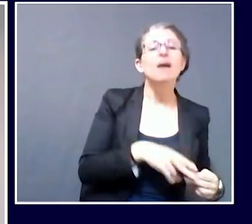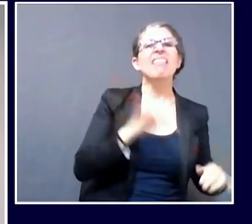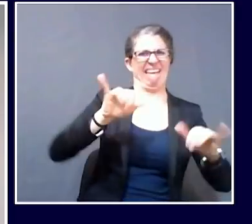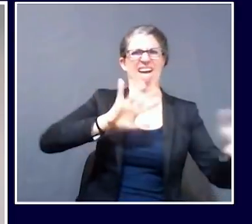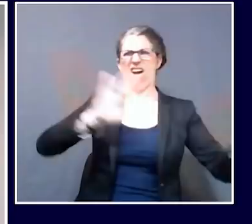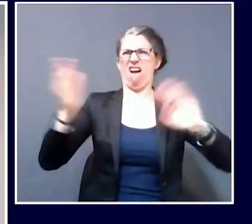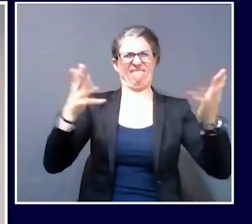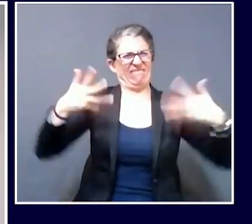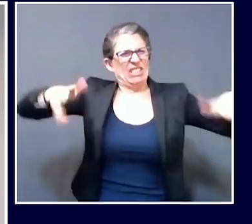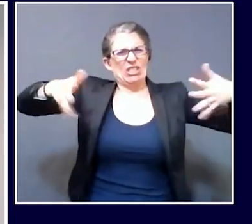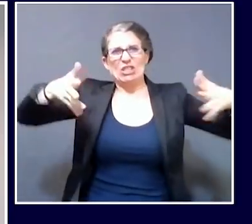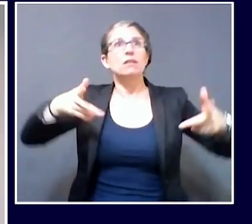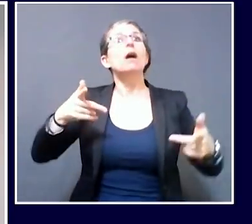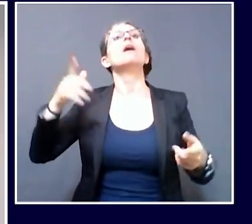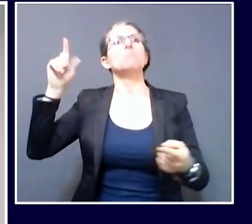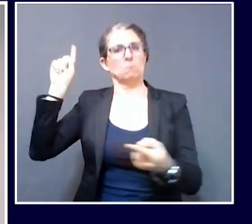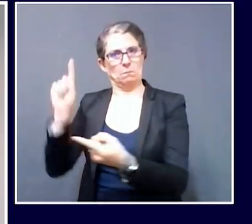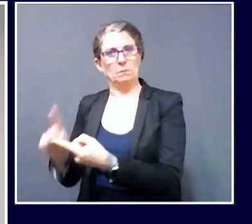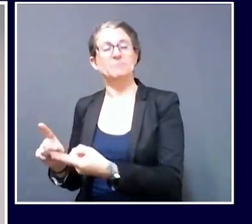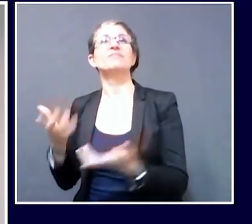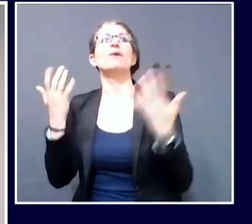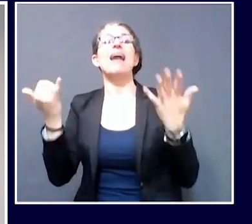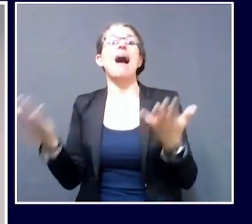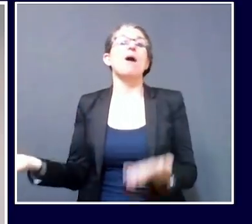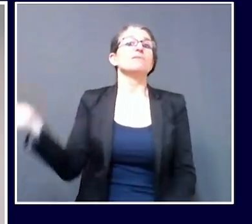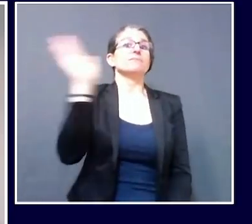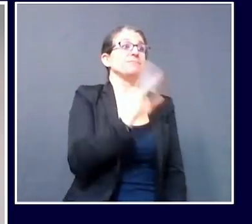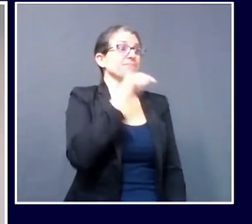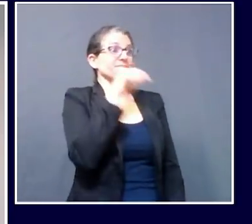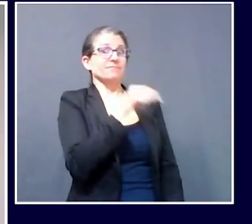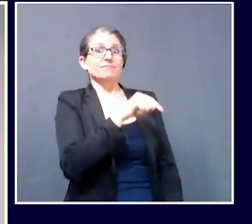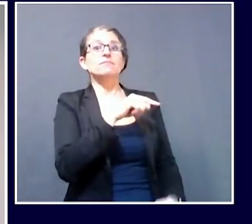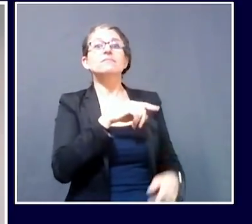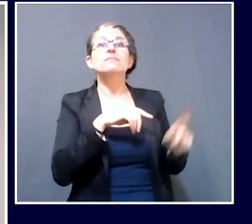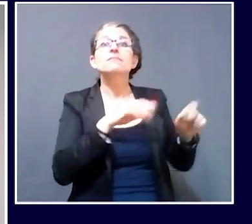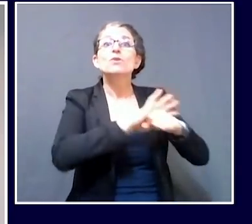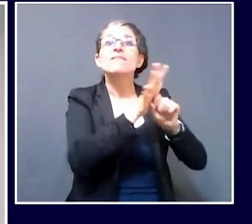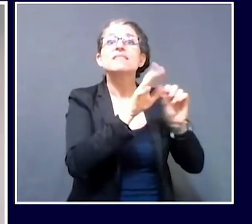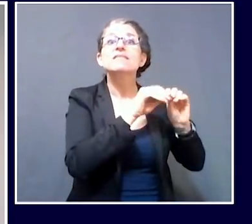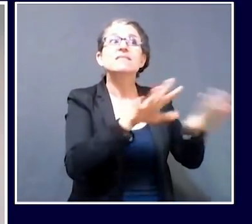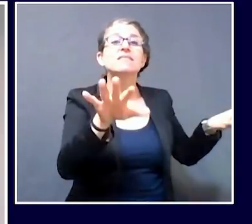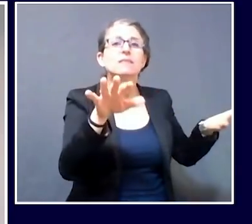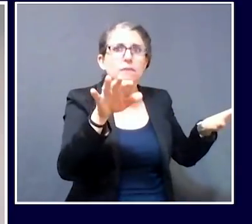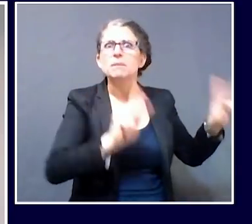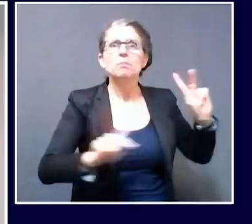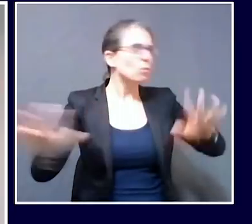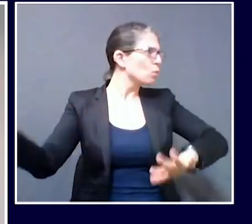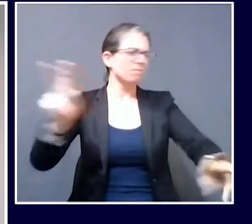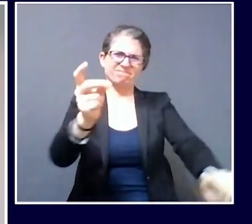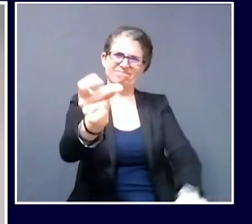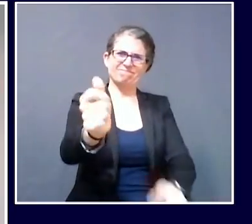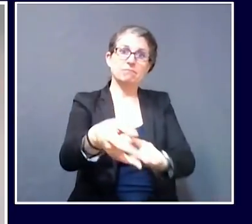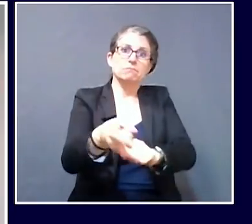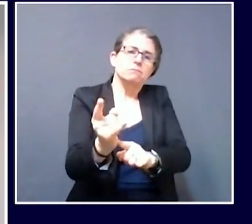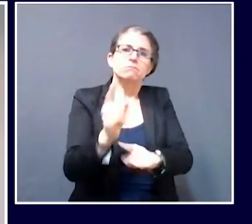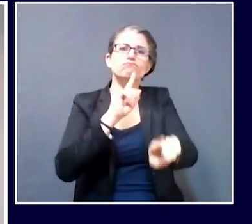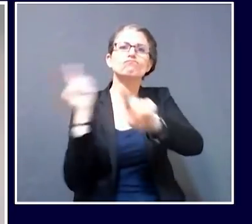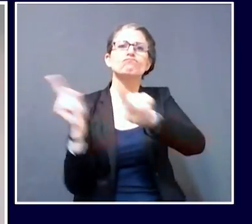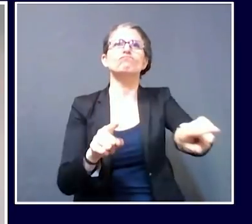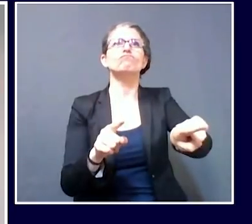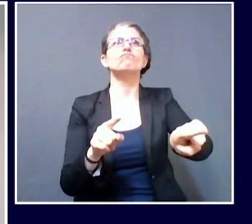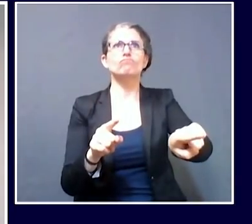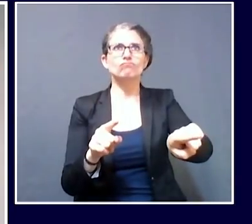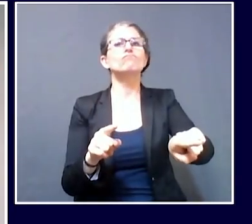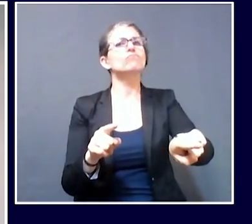in rapid time, we shouldn't forget that. Even as we think about the possibility of fatigue, we should not forget the